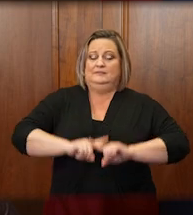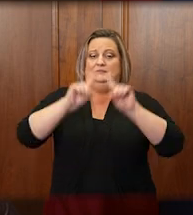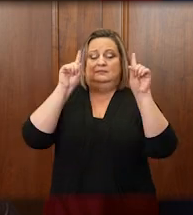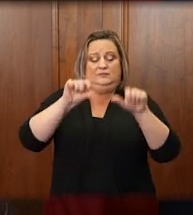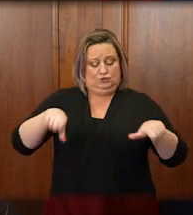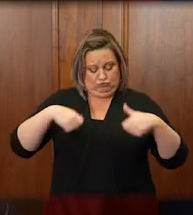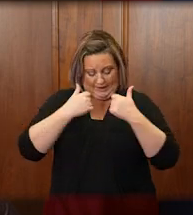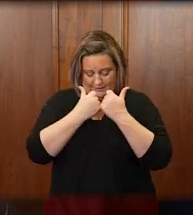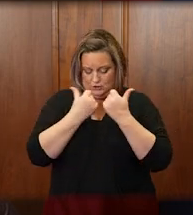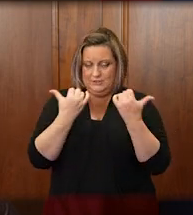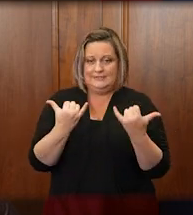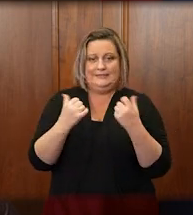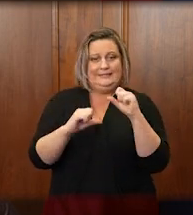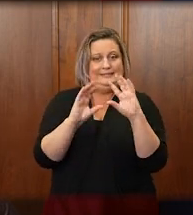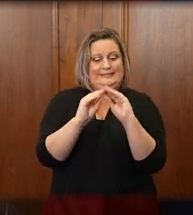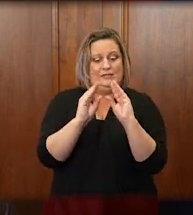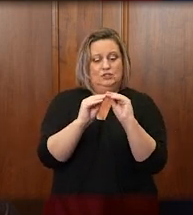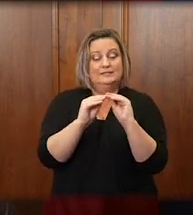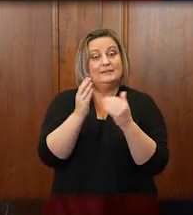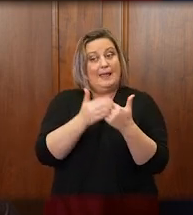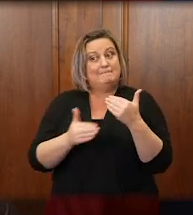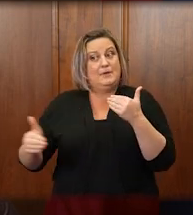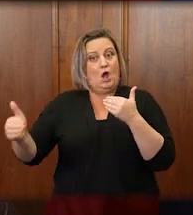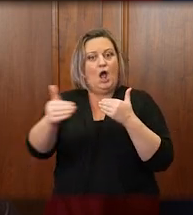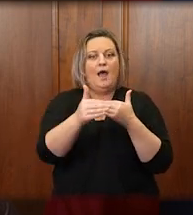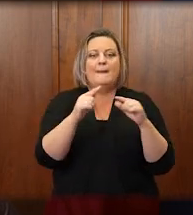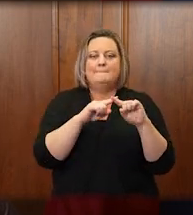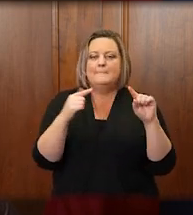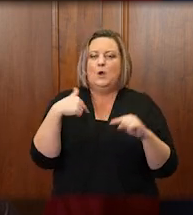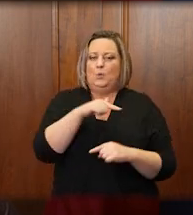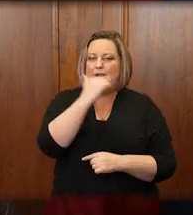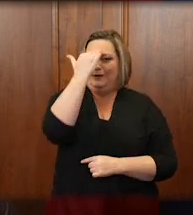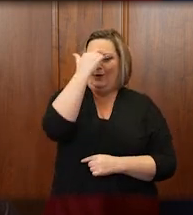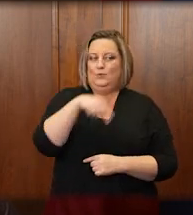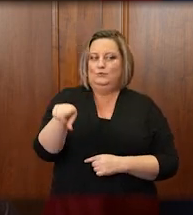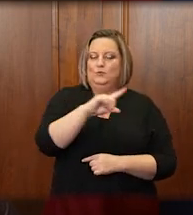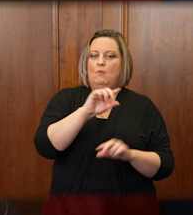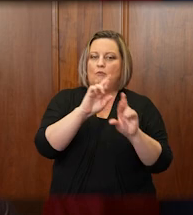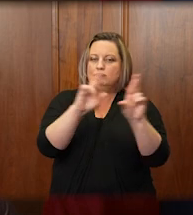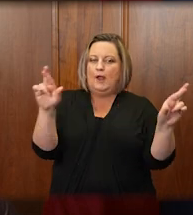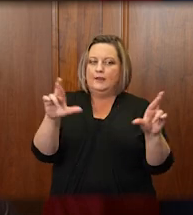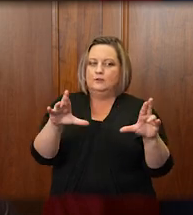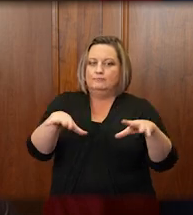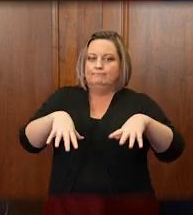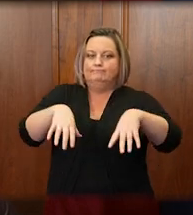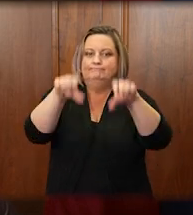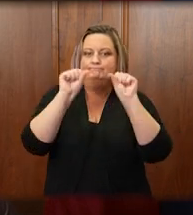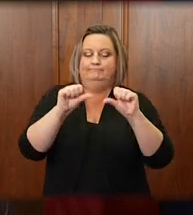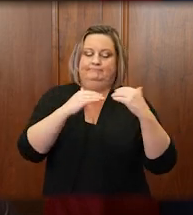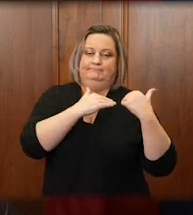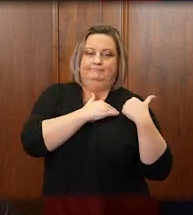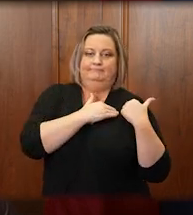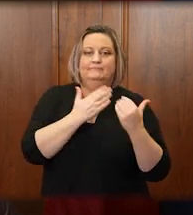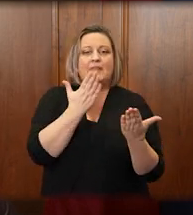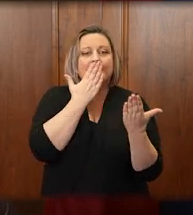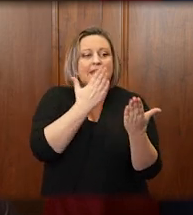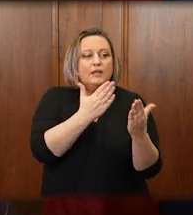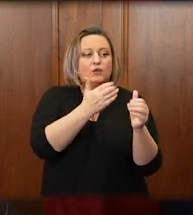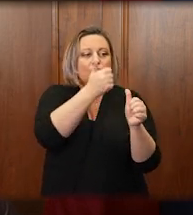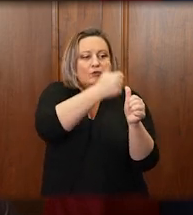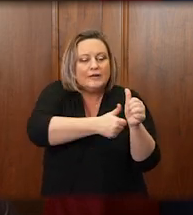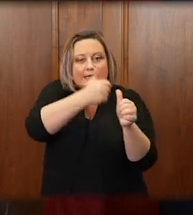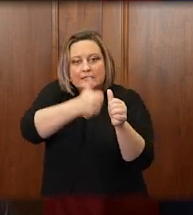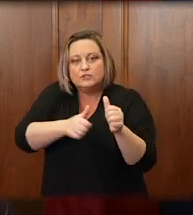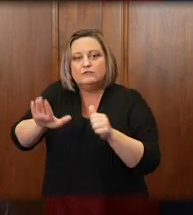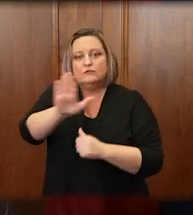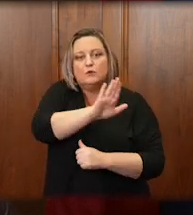but we all know that you are more than equal to the enormous task before you. Thank you, each and everyone for your